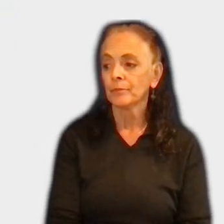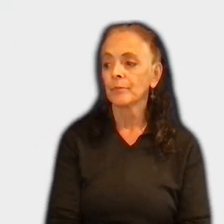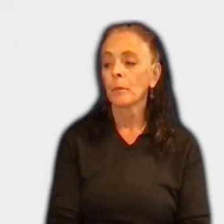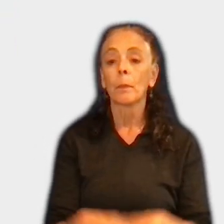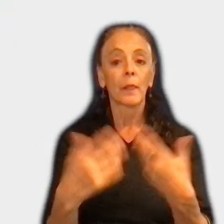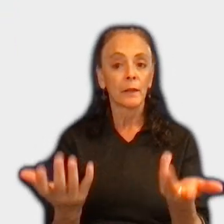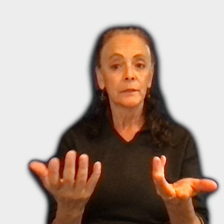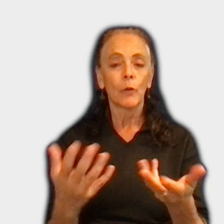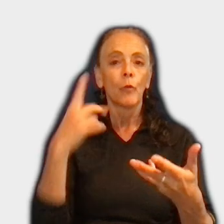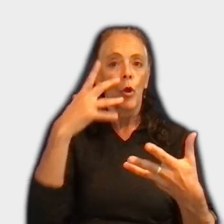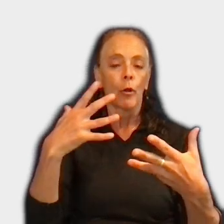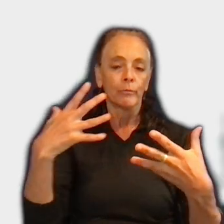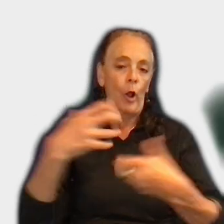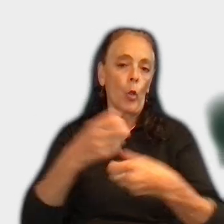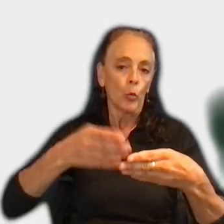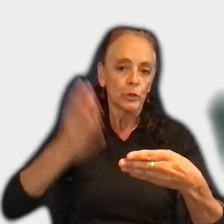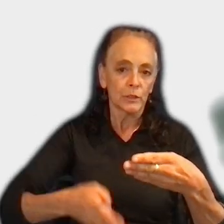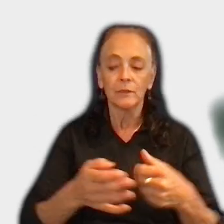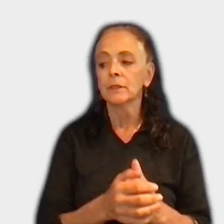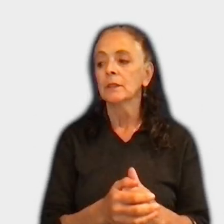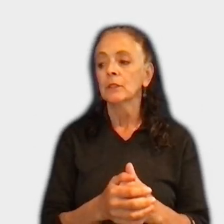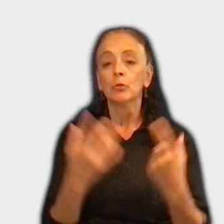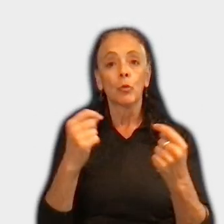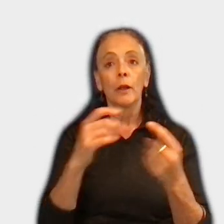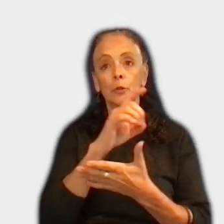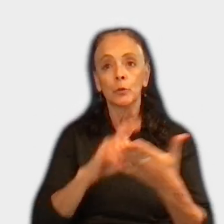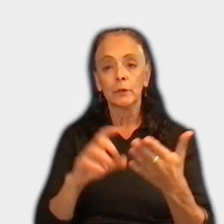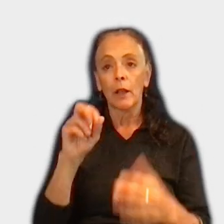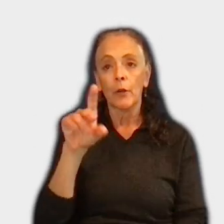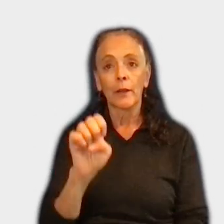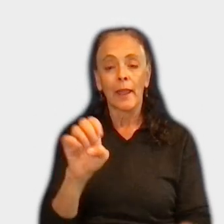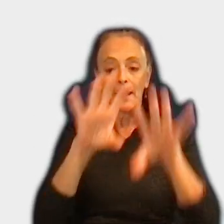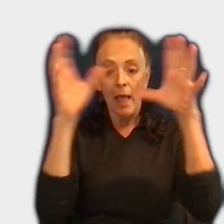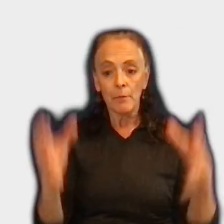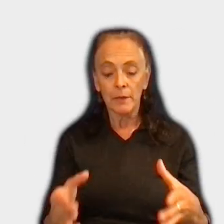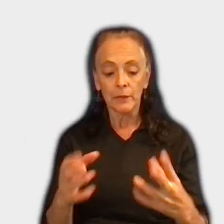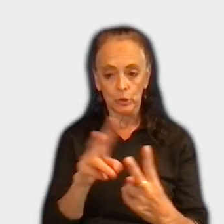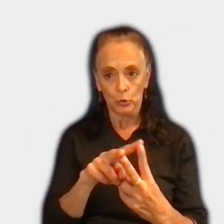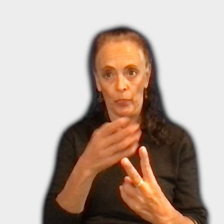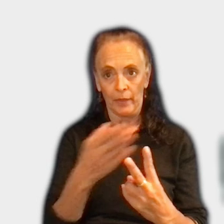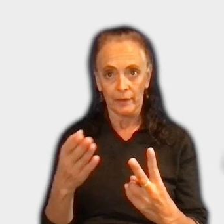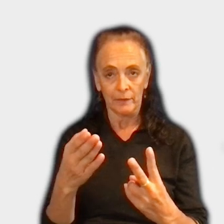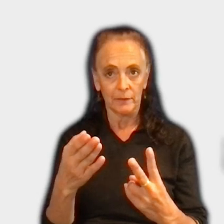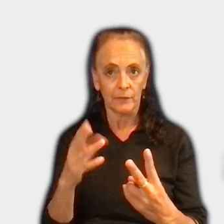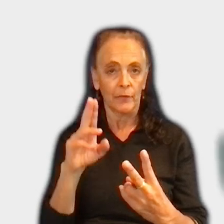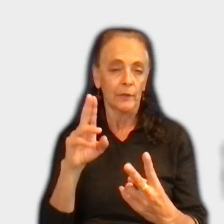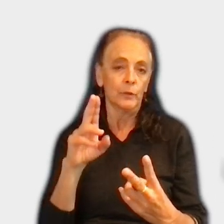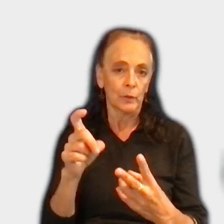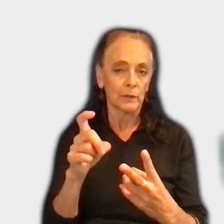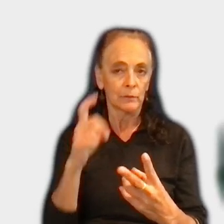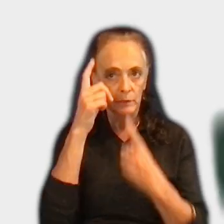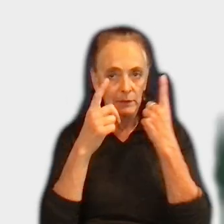So in conclusion, when, you know, when you try to design the arcade cabinet, there are two things, that experience that you need to consider. That